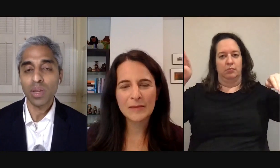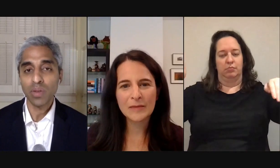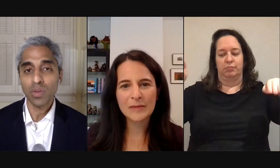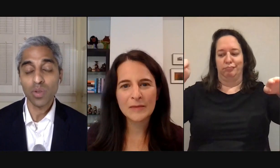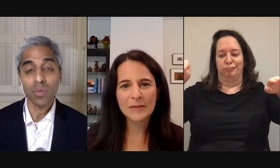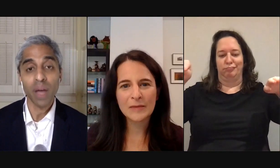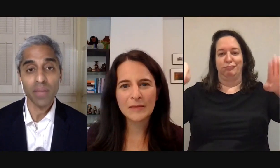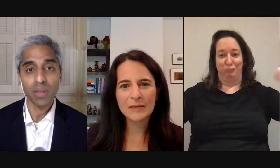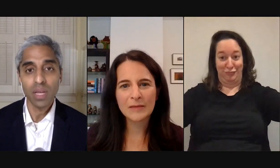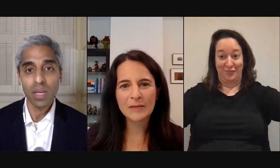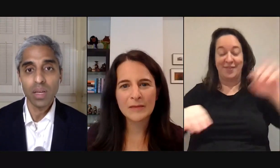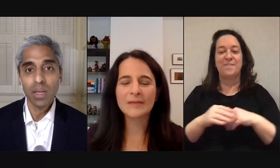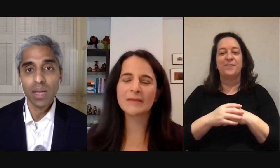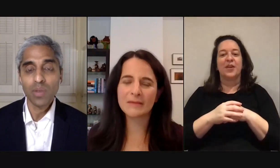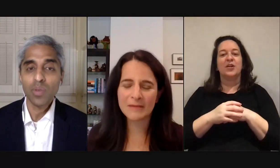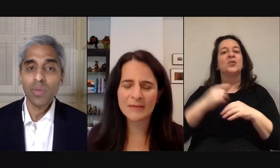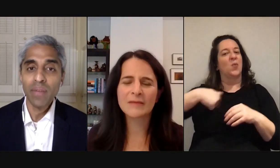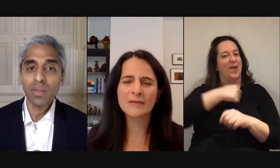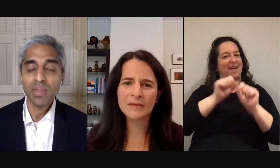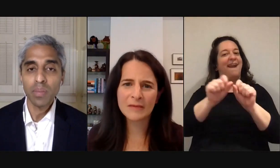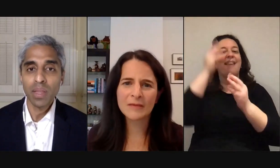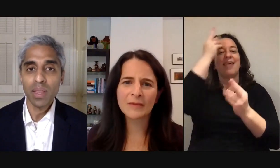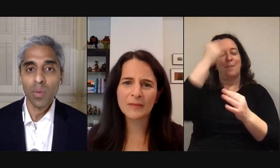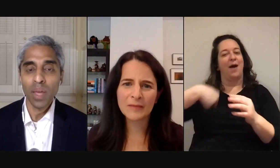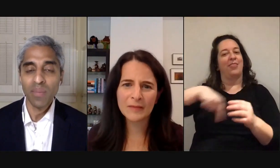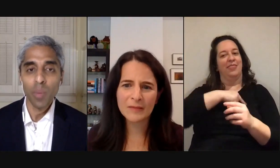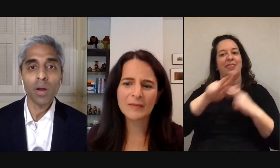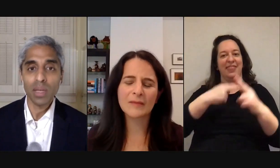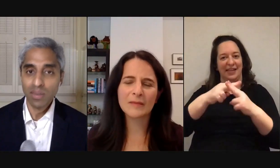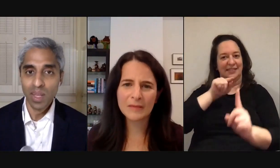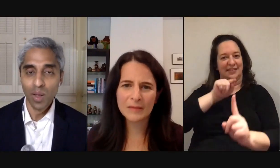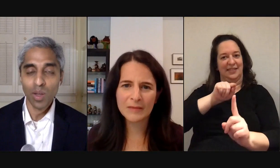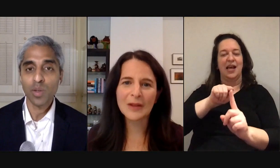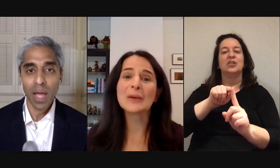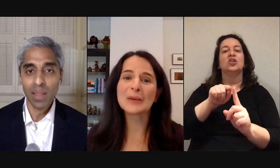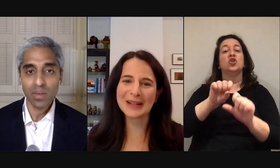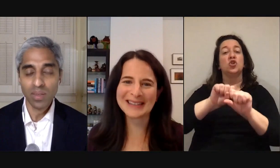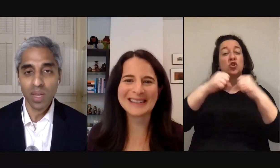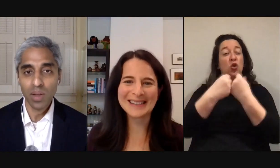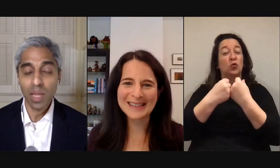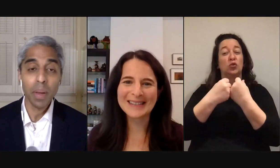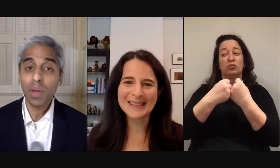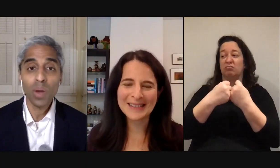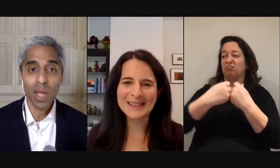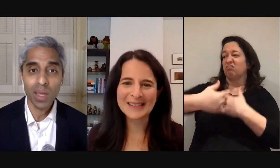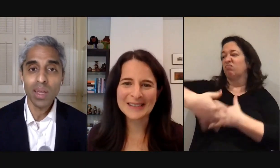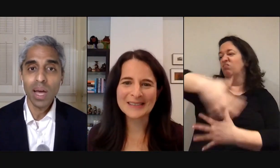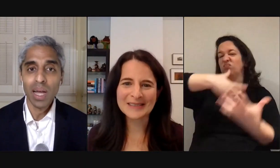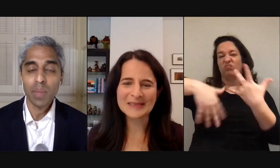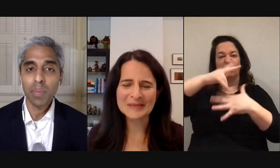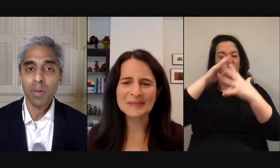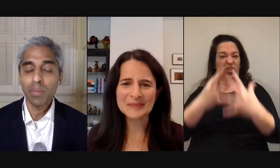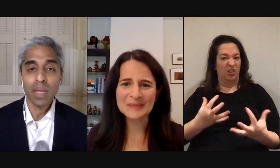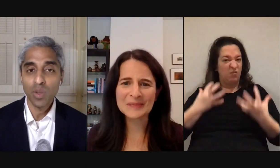an opportunity for social revival and social revival doesn't mean that we have more parties and large group gatherings necessarily that might be one way